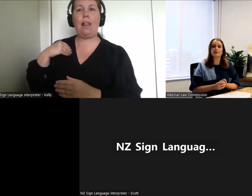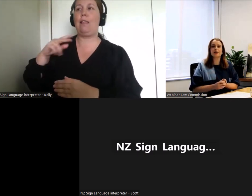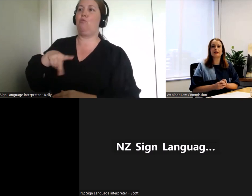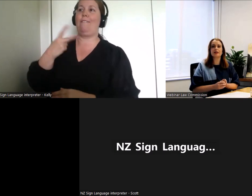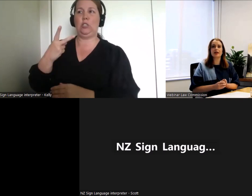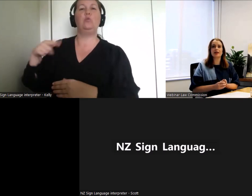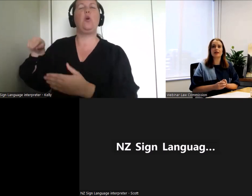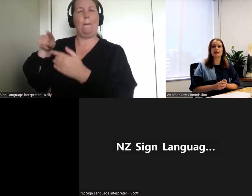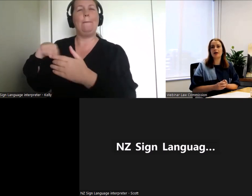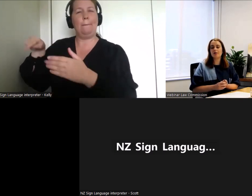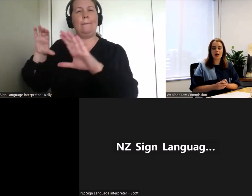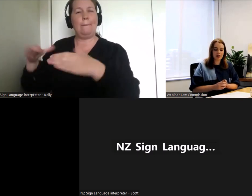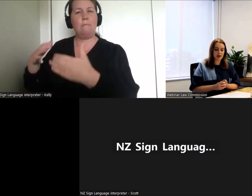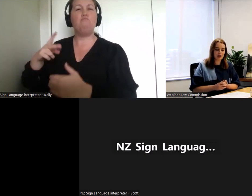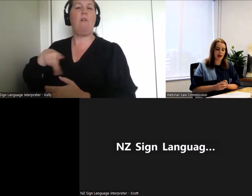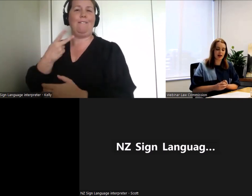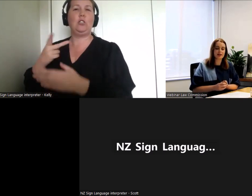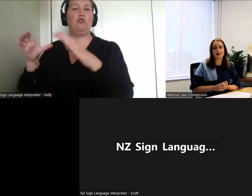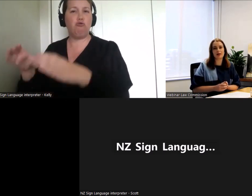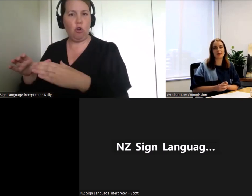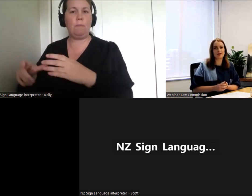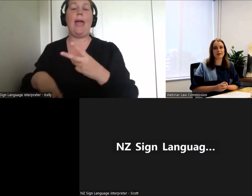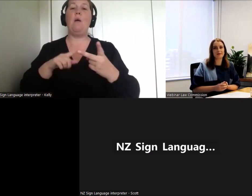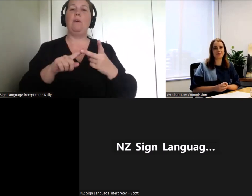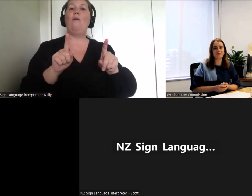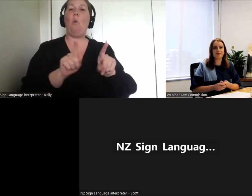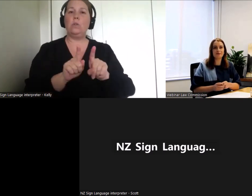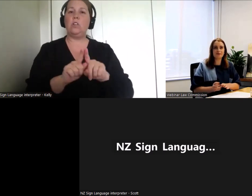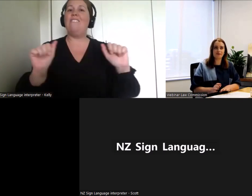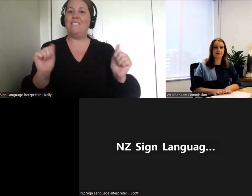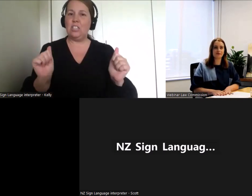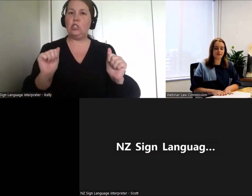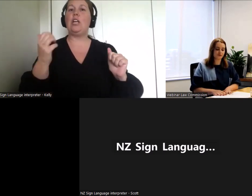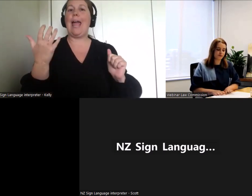with experts in Te Ao Māori and Te Kāna Māori.